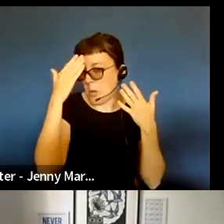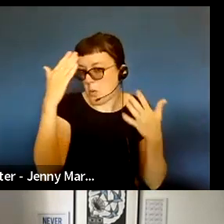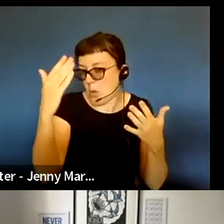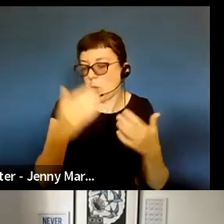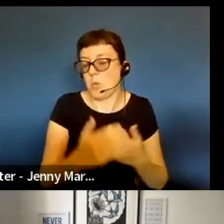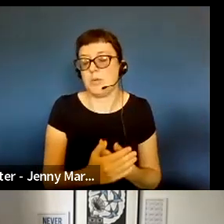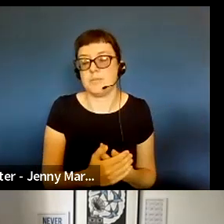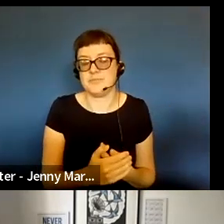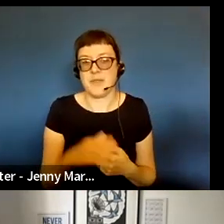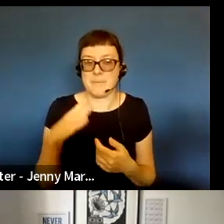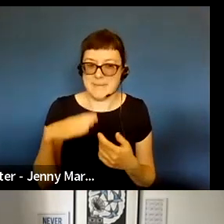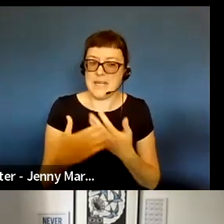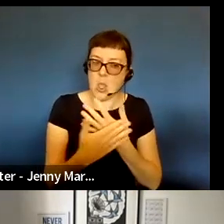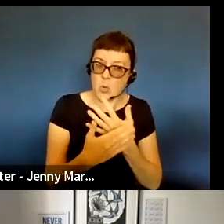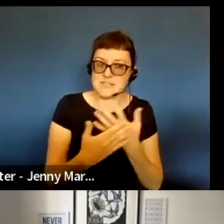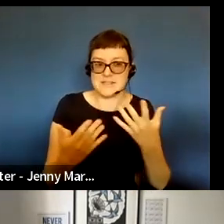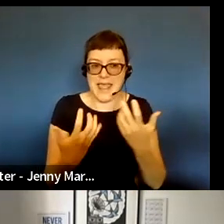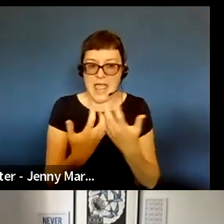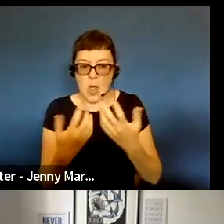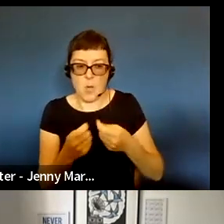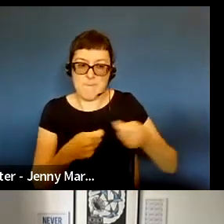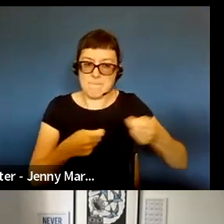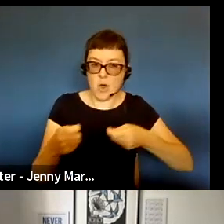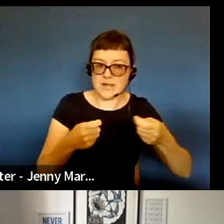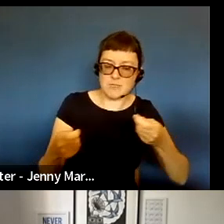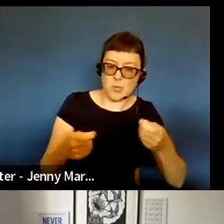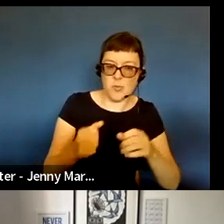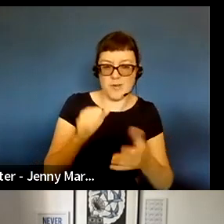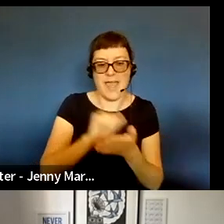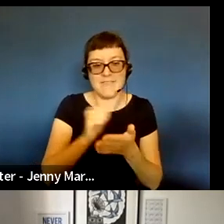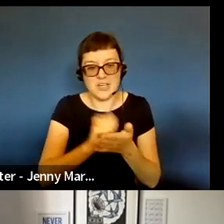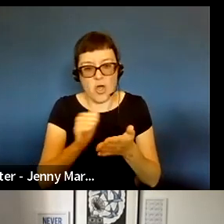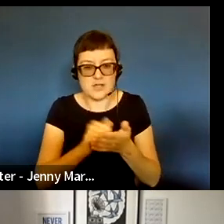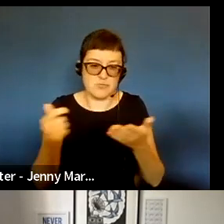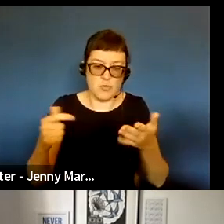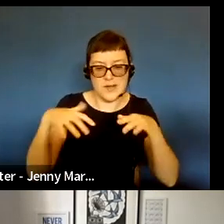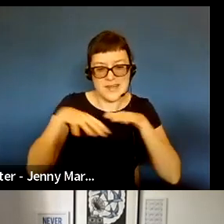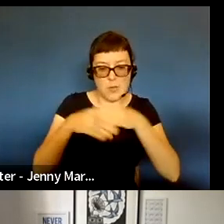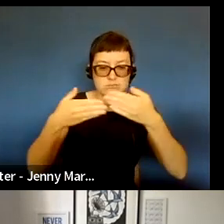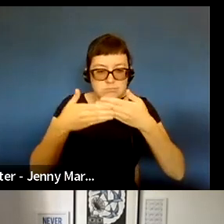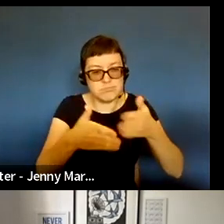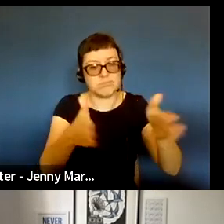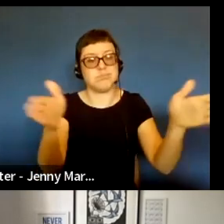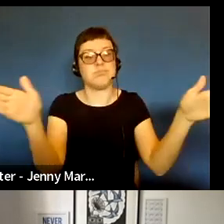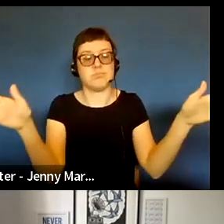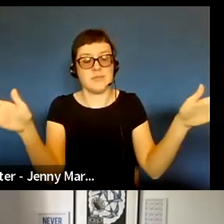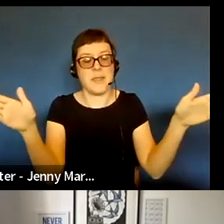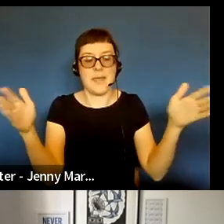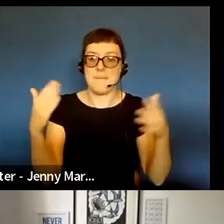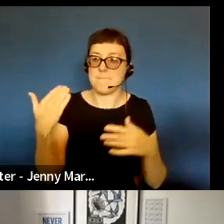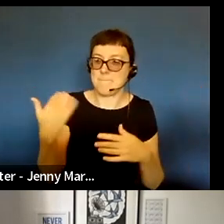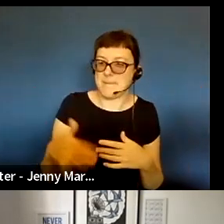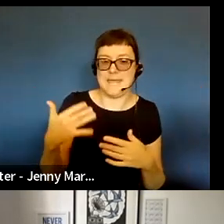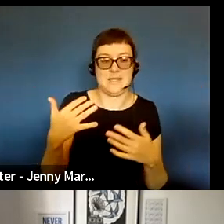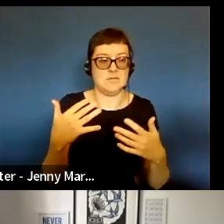into marketing the opportunity through extended networks. We contacted all